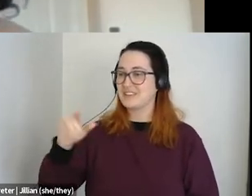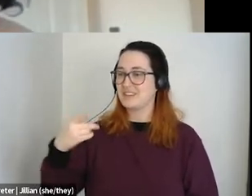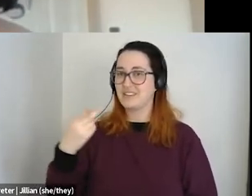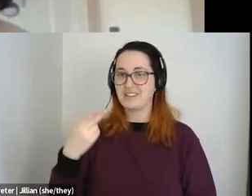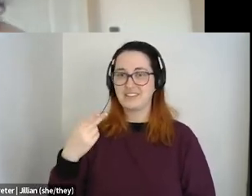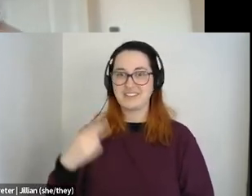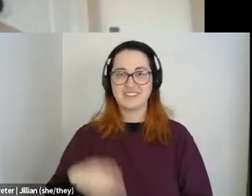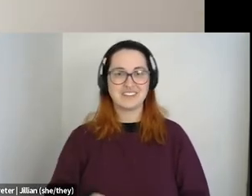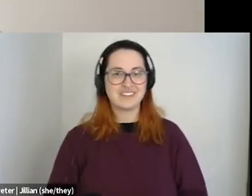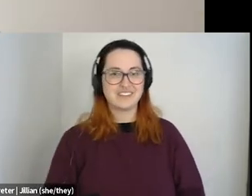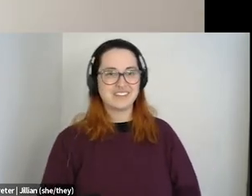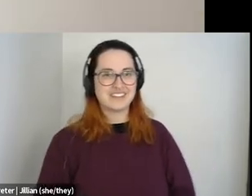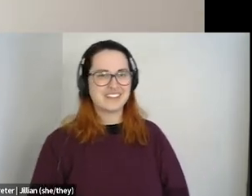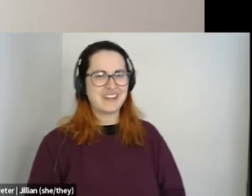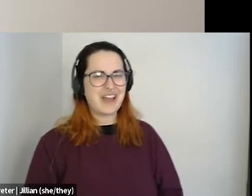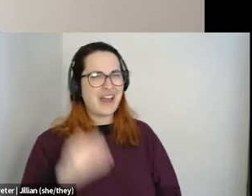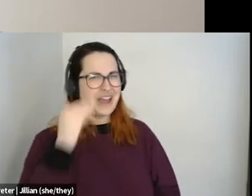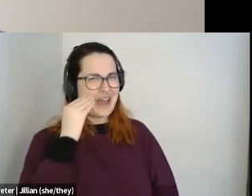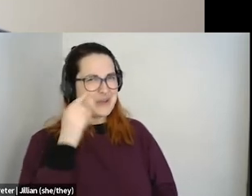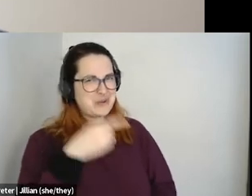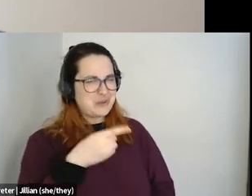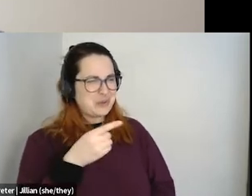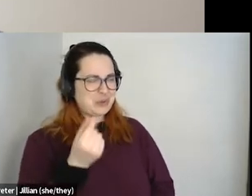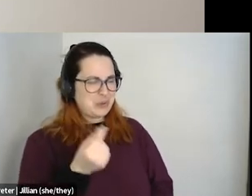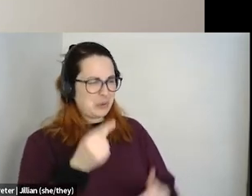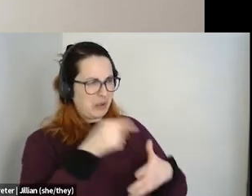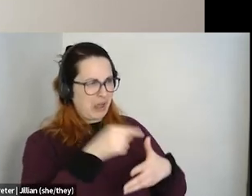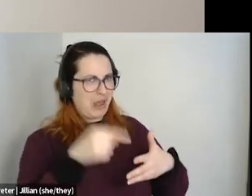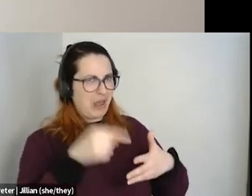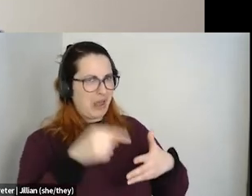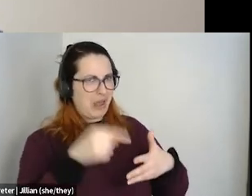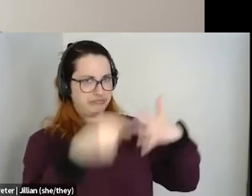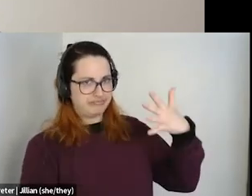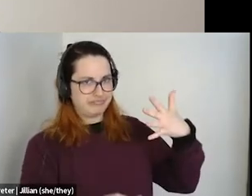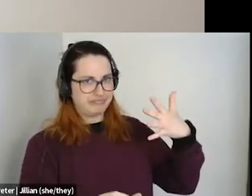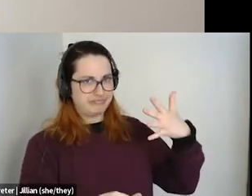Oh, Caitlin, knew you did some of those things. That's a lot of things. Good for you.